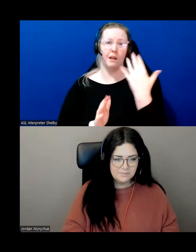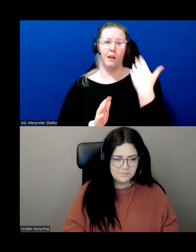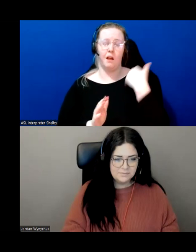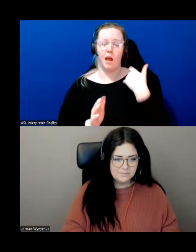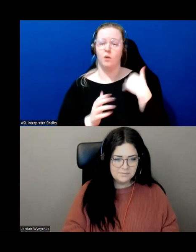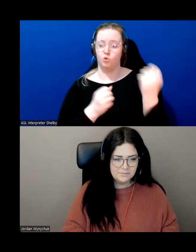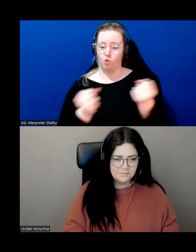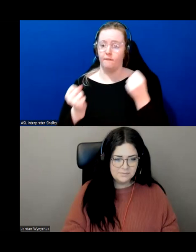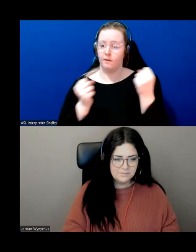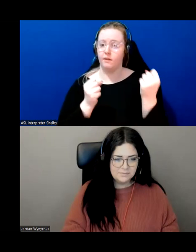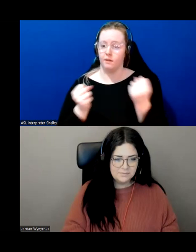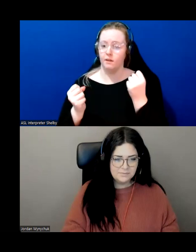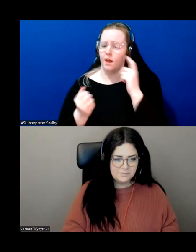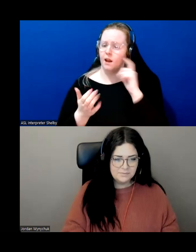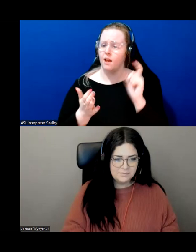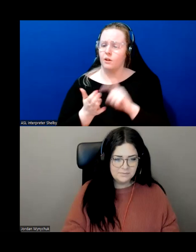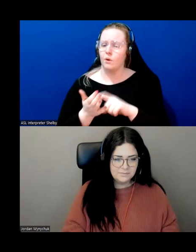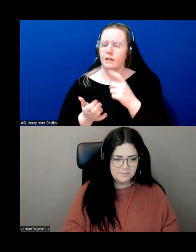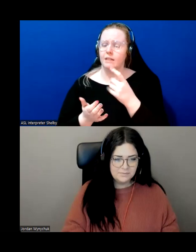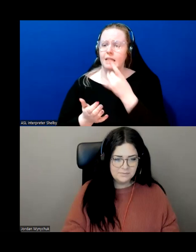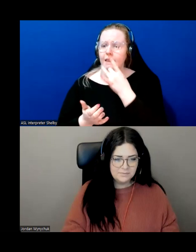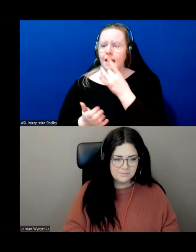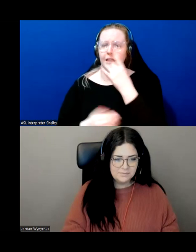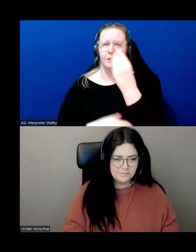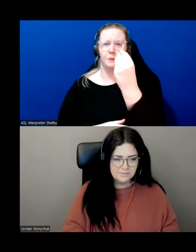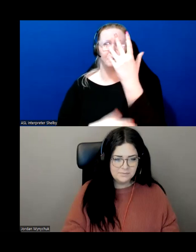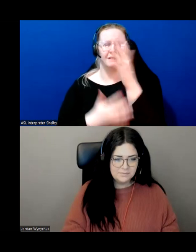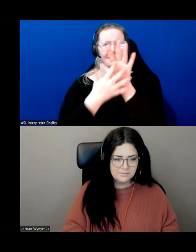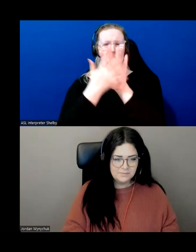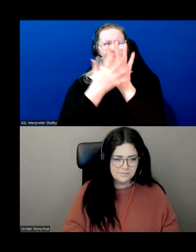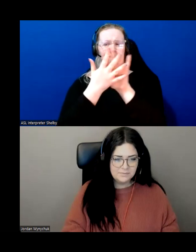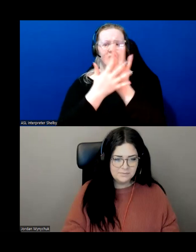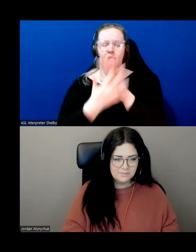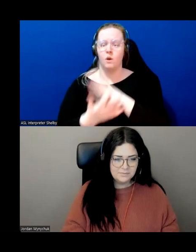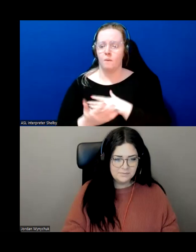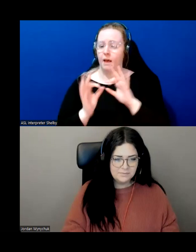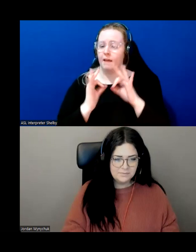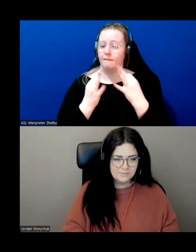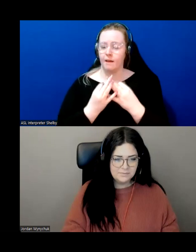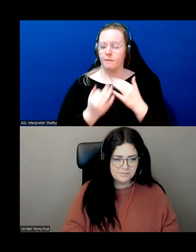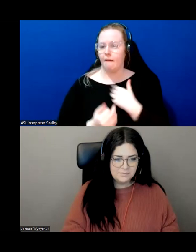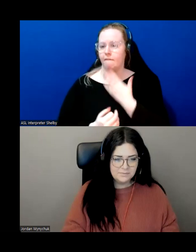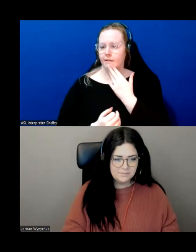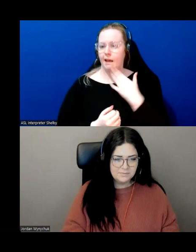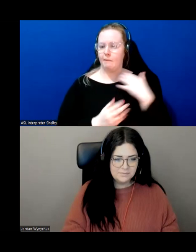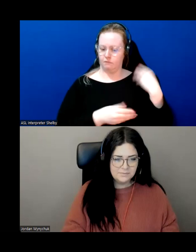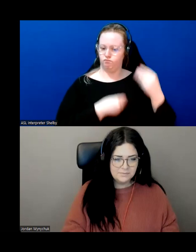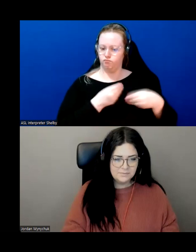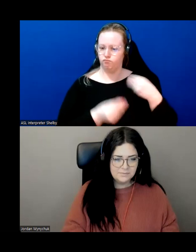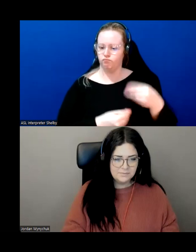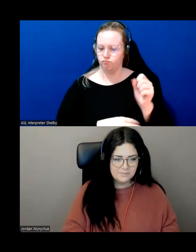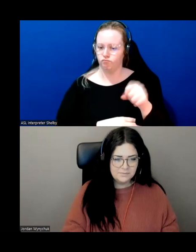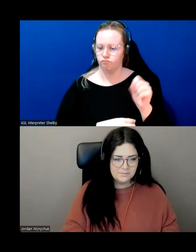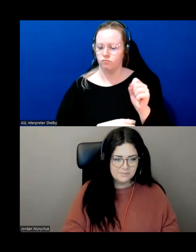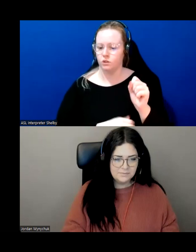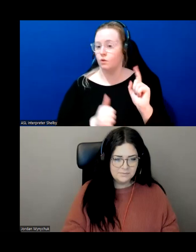the the traffic lights were blurry so of course diabetes runs in my family it's it's so of course the